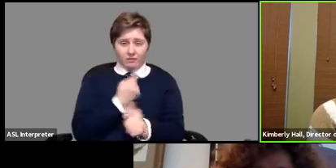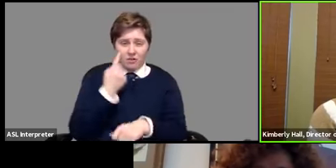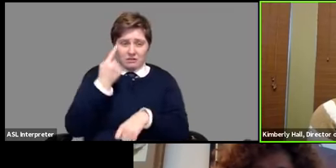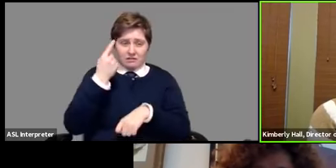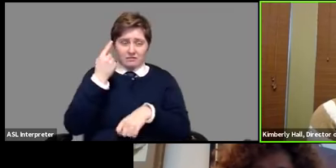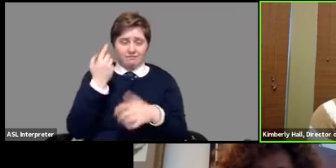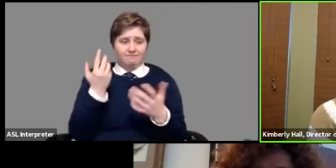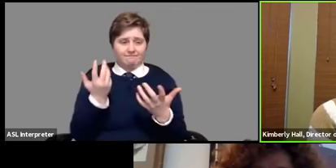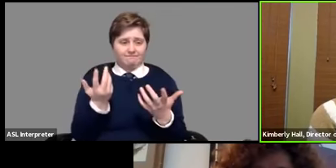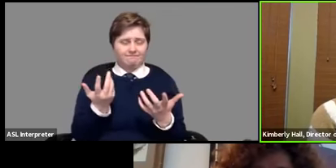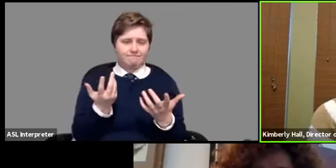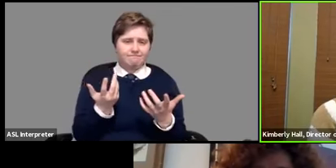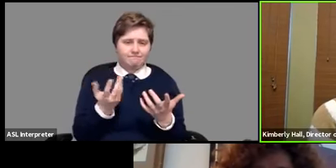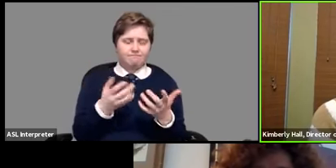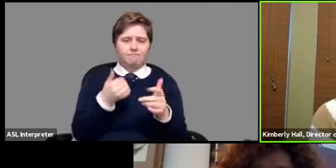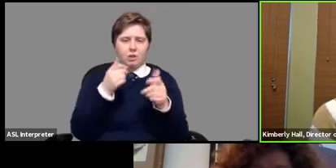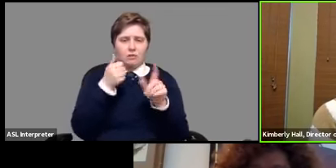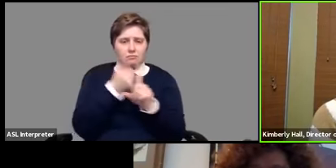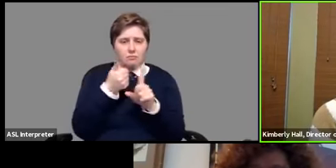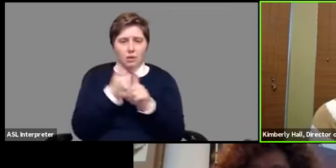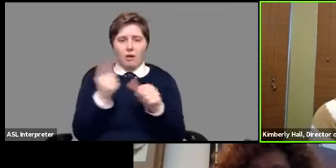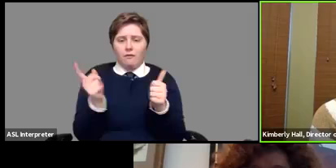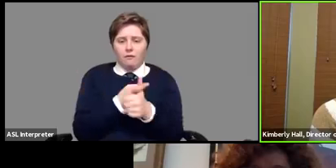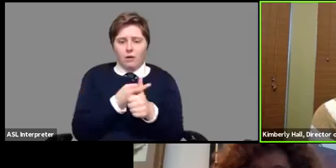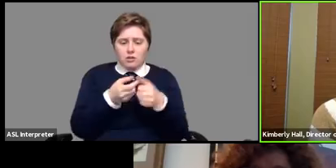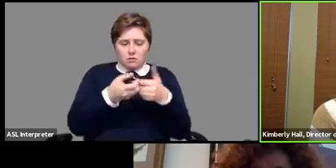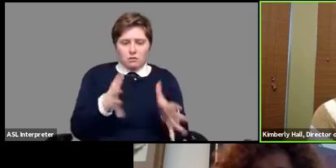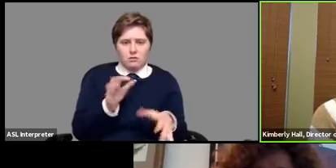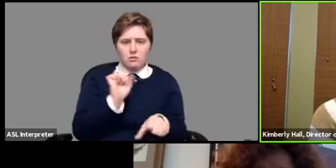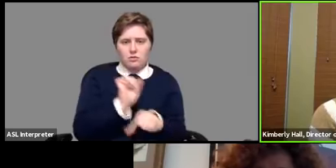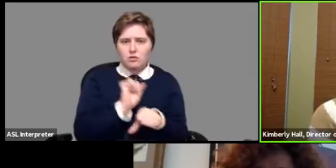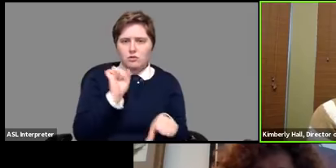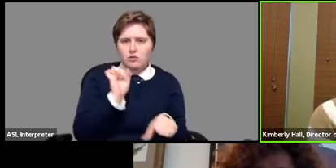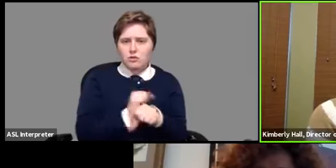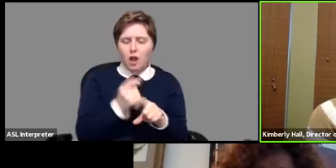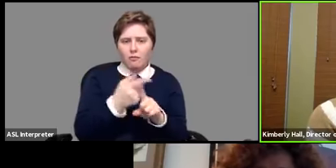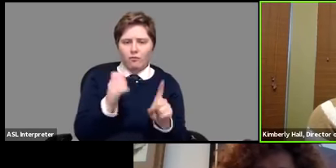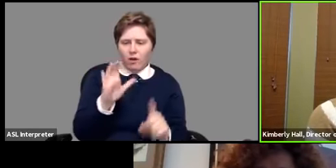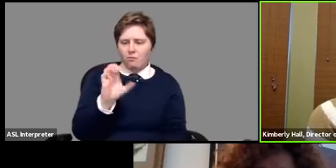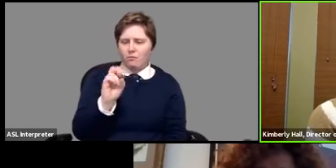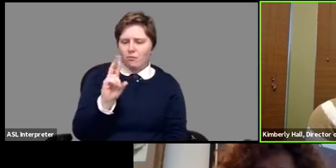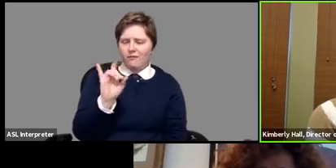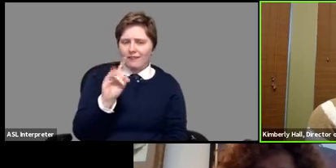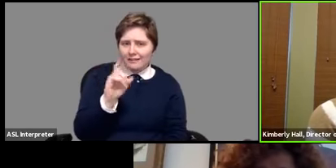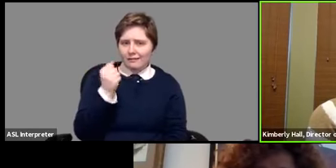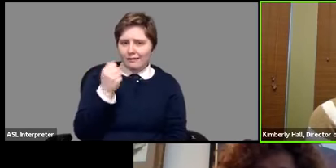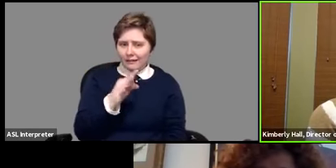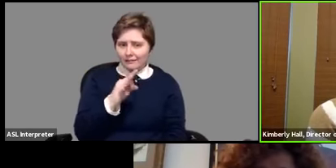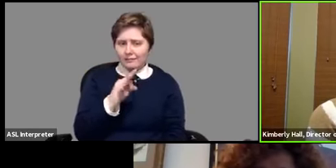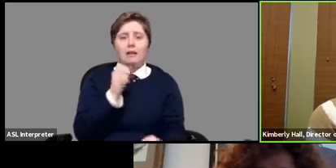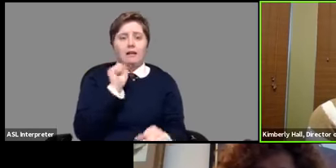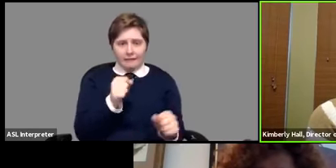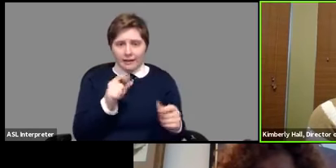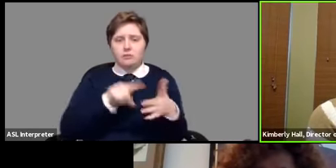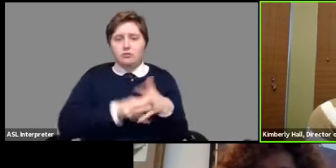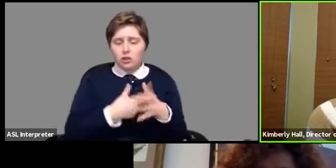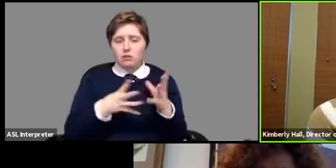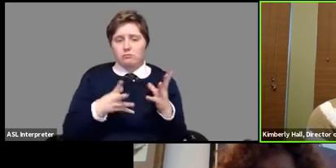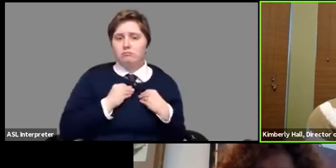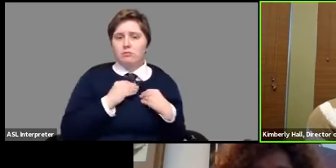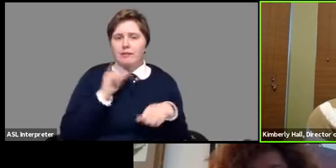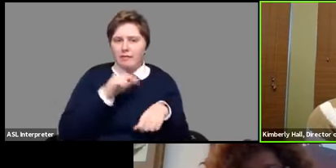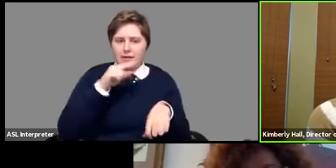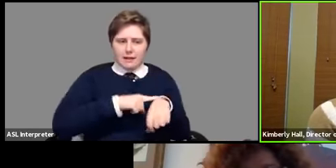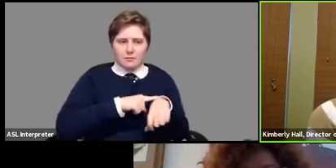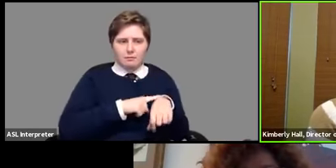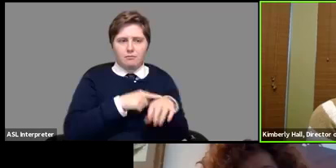that an an individual first became unemployed as a result of the covid pandemic response so for